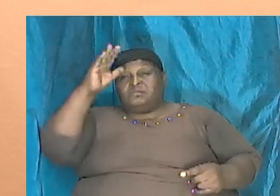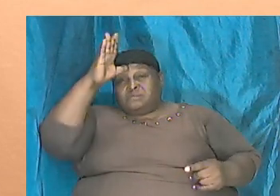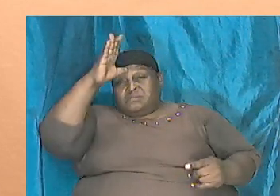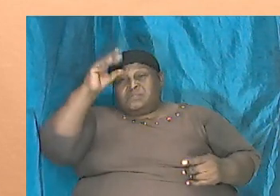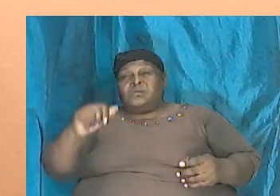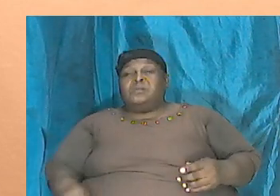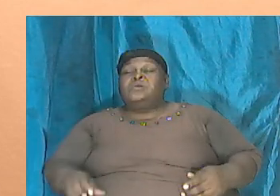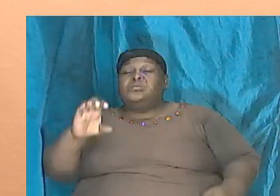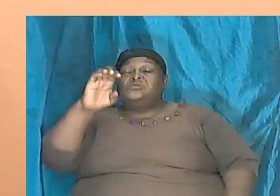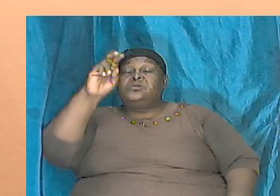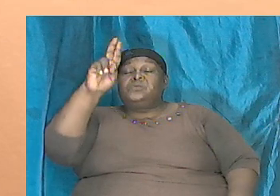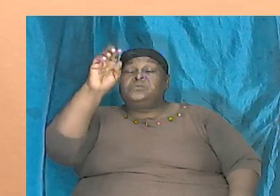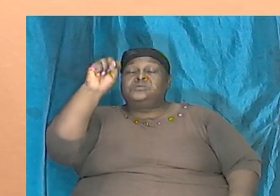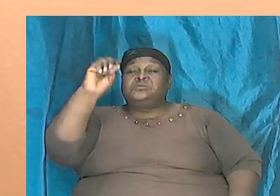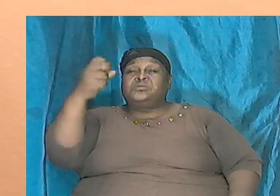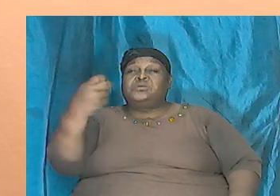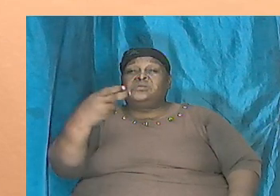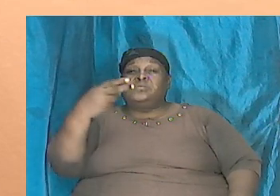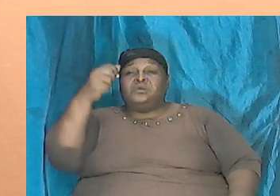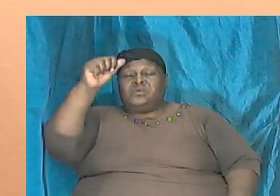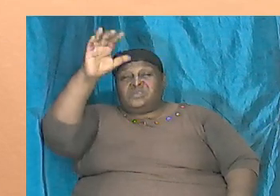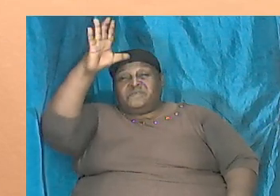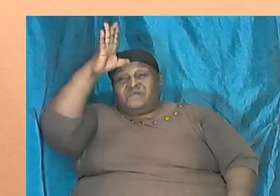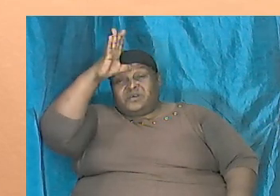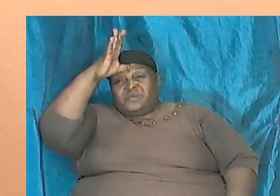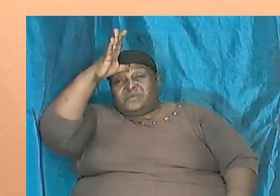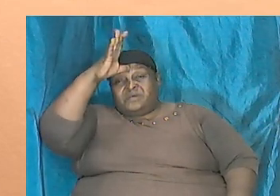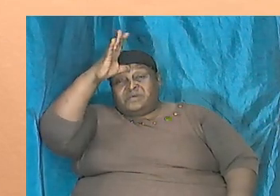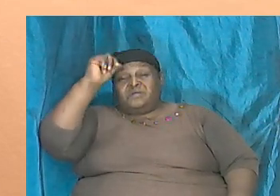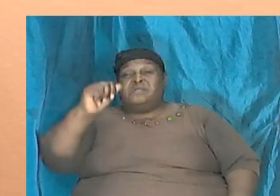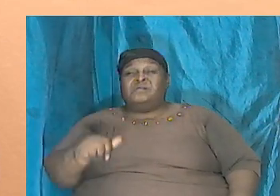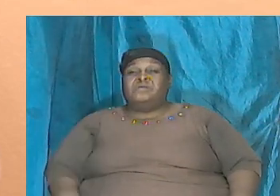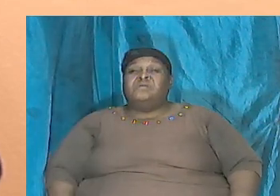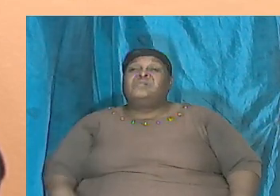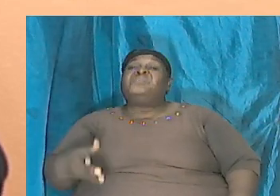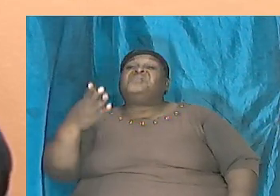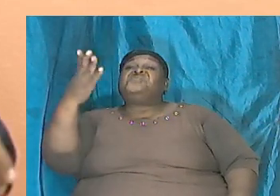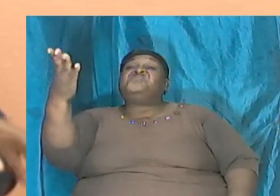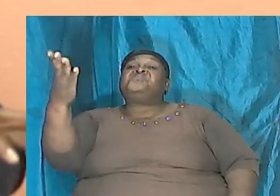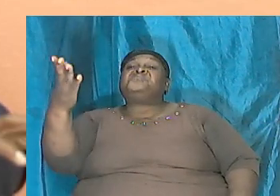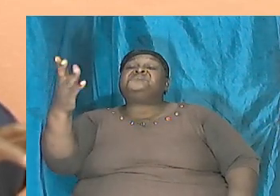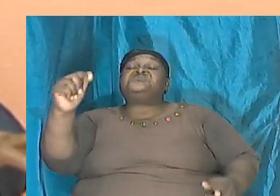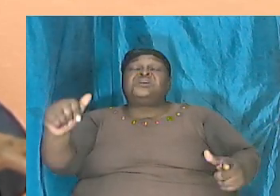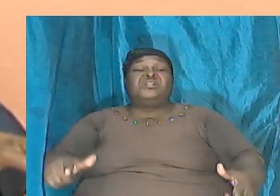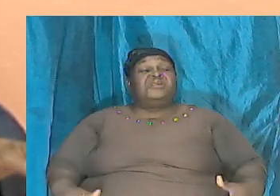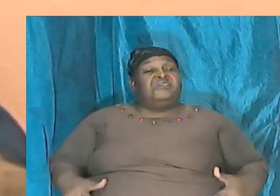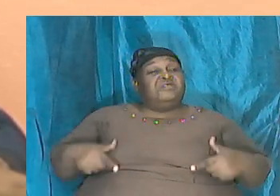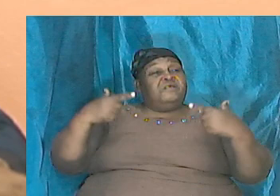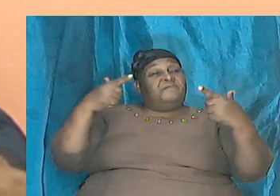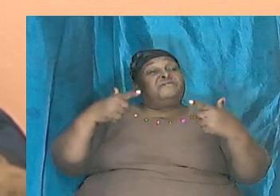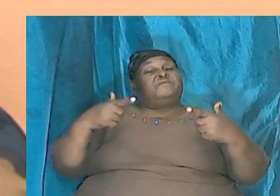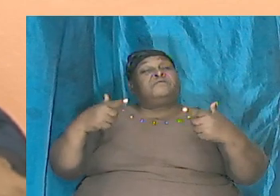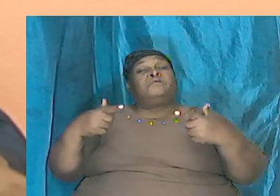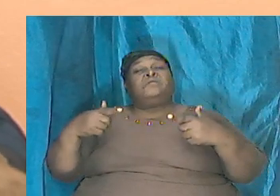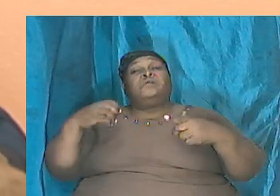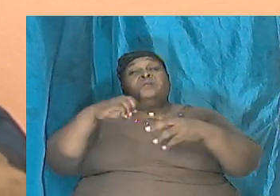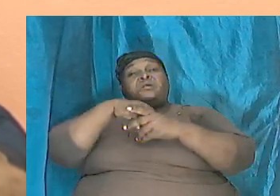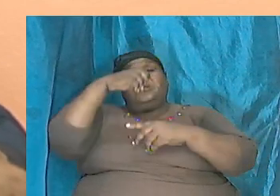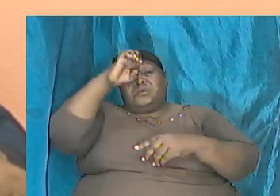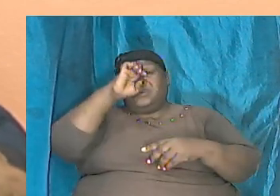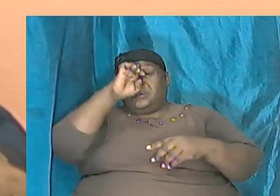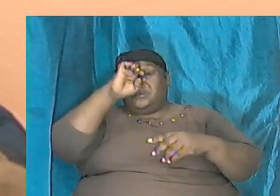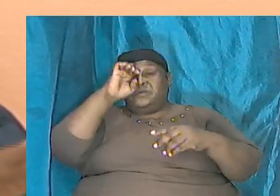Cush was the father of those that settled below Egypt